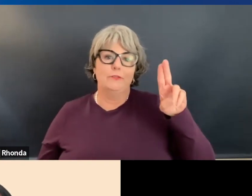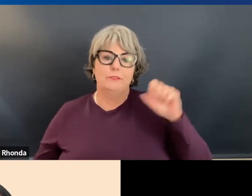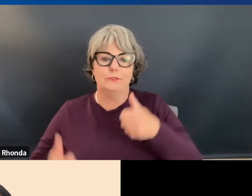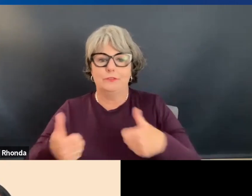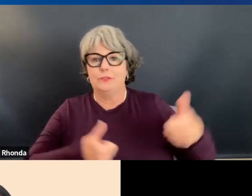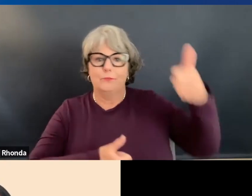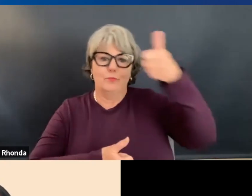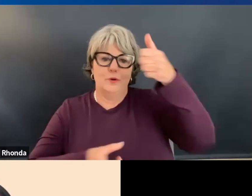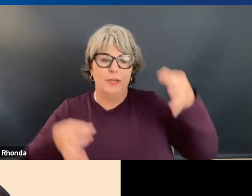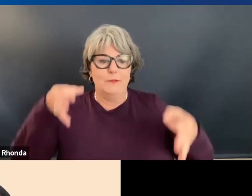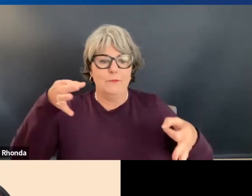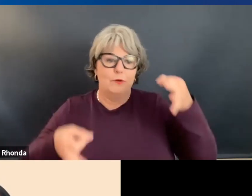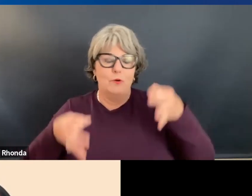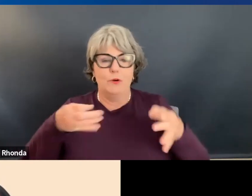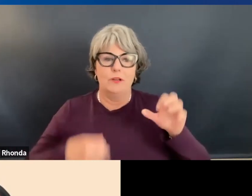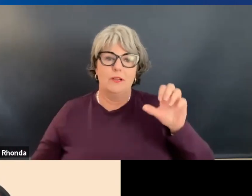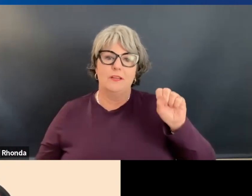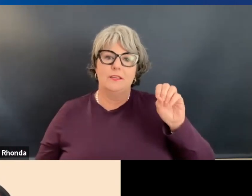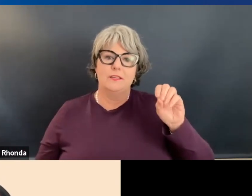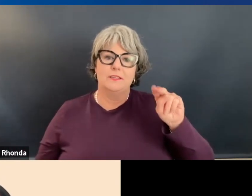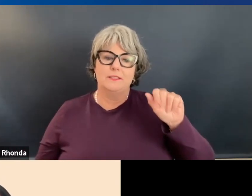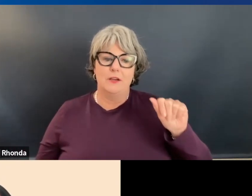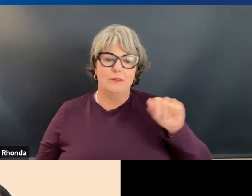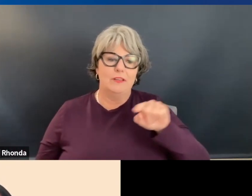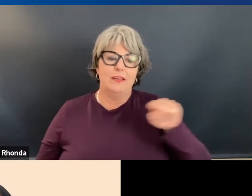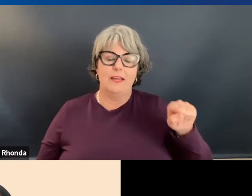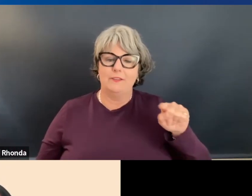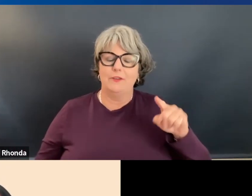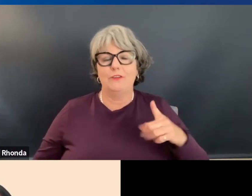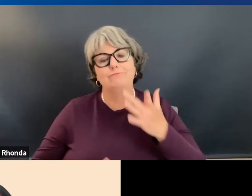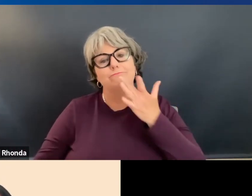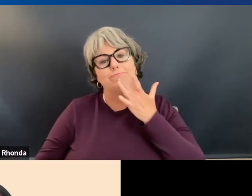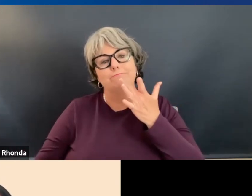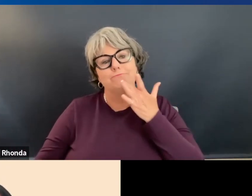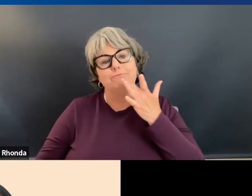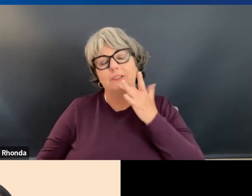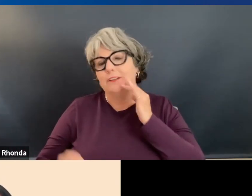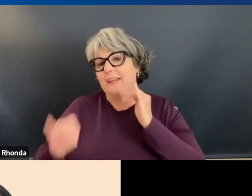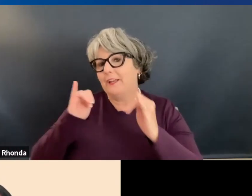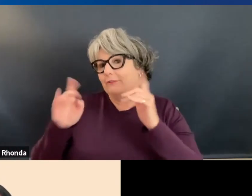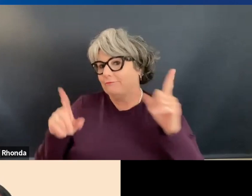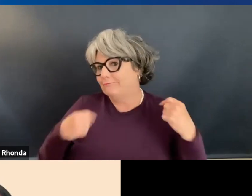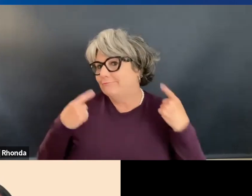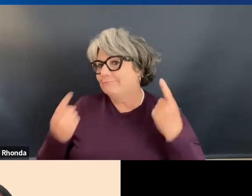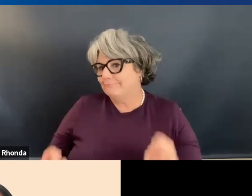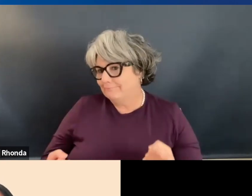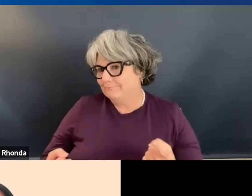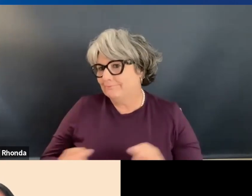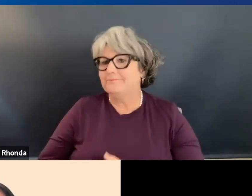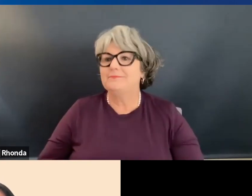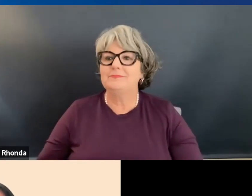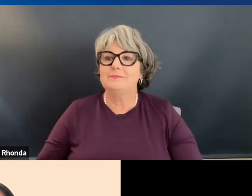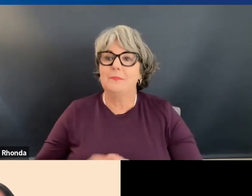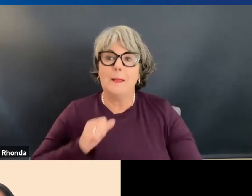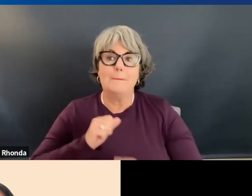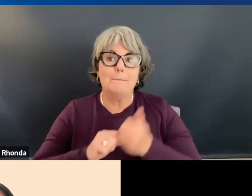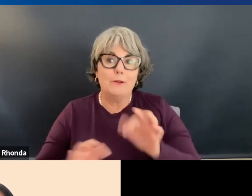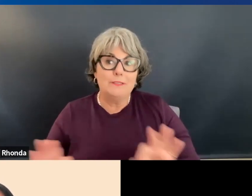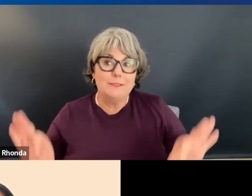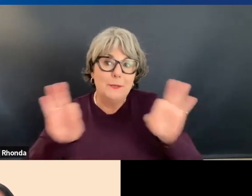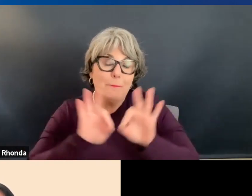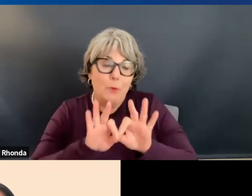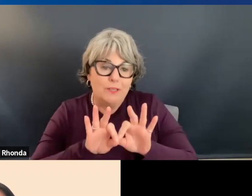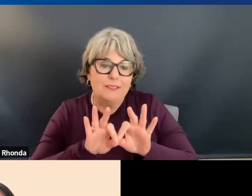Court Justice Sonia Sotomayor as one of her favorite interviews of all time. Most importantly,